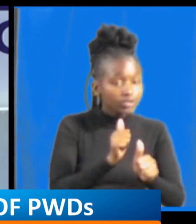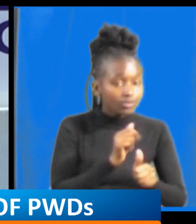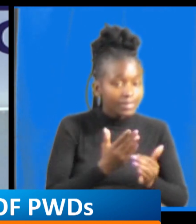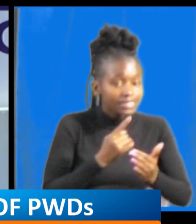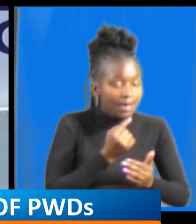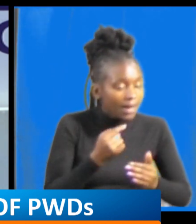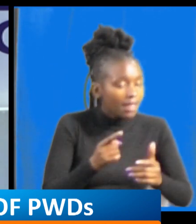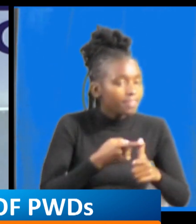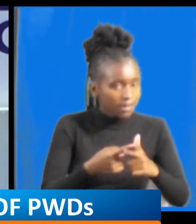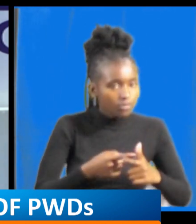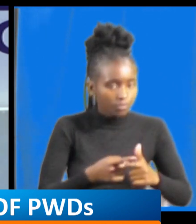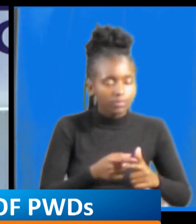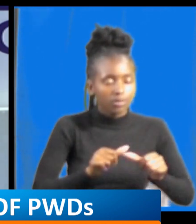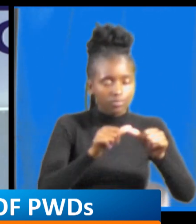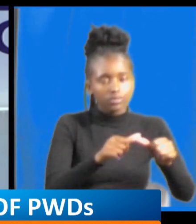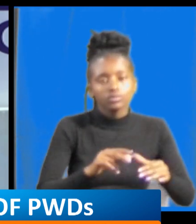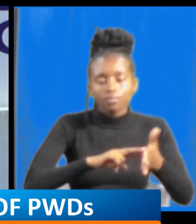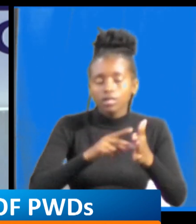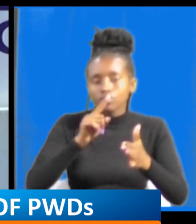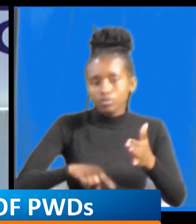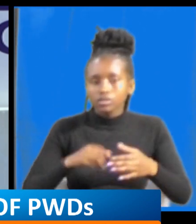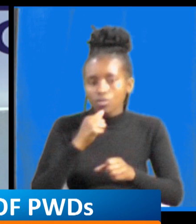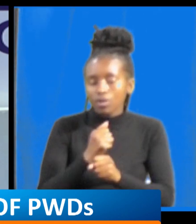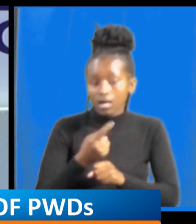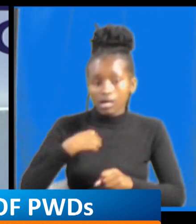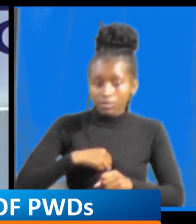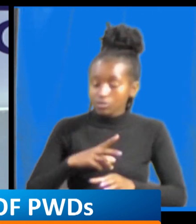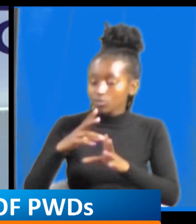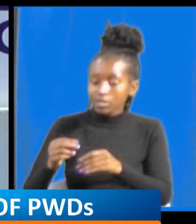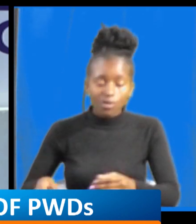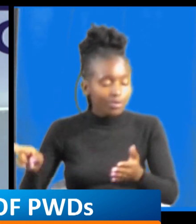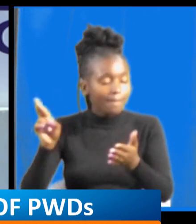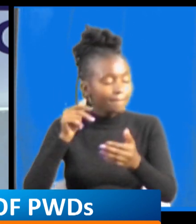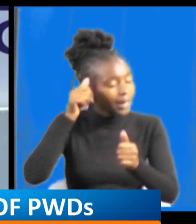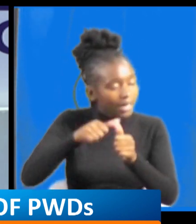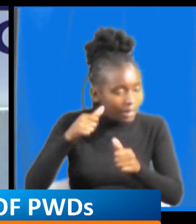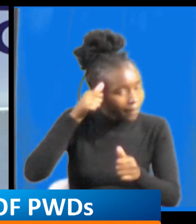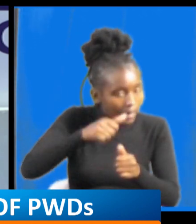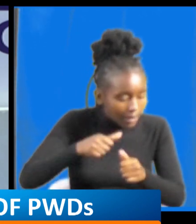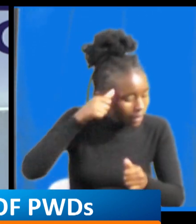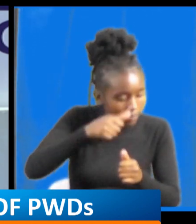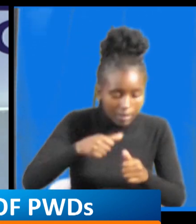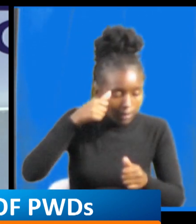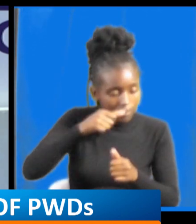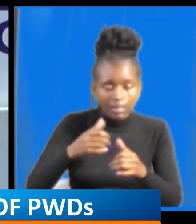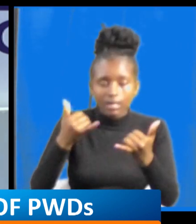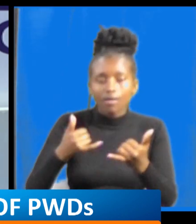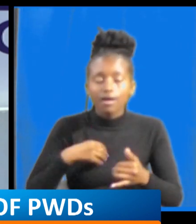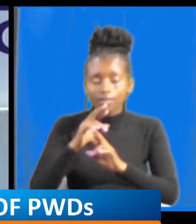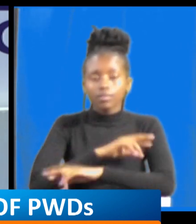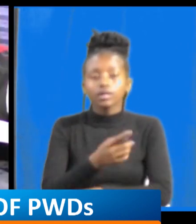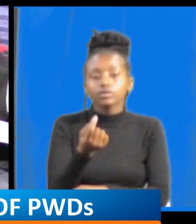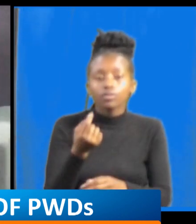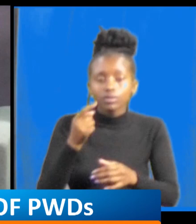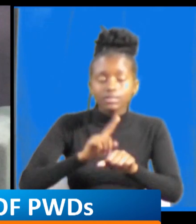to go on reminding them persistence yeah now we are going for that when we come back i